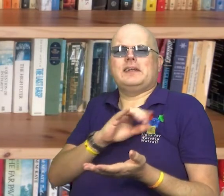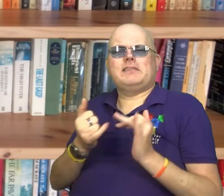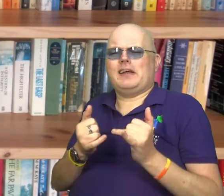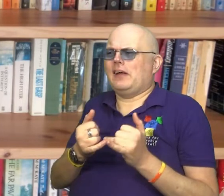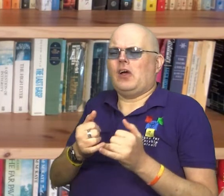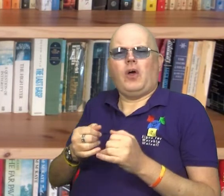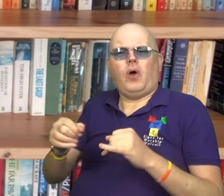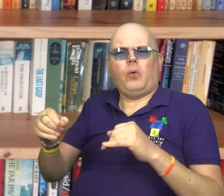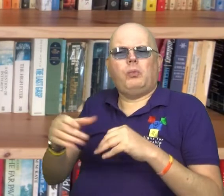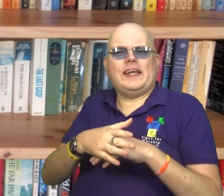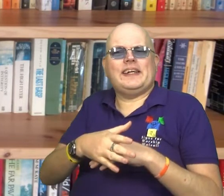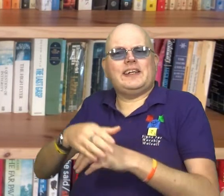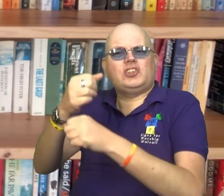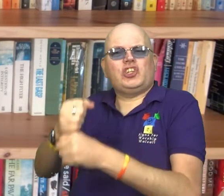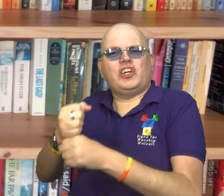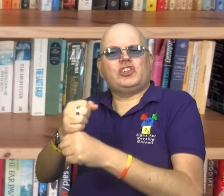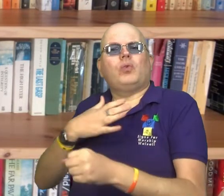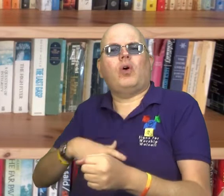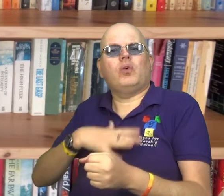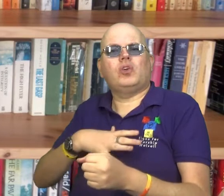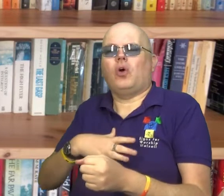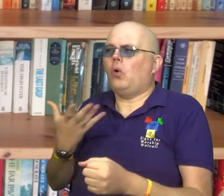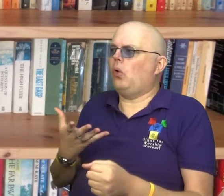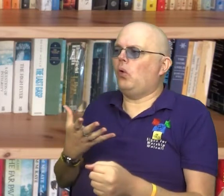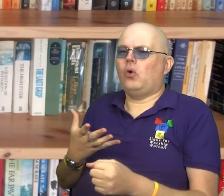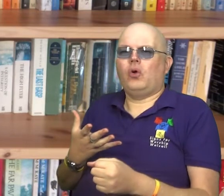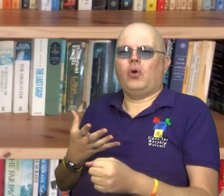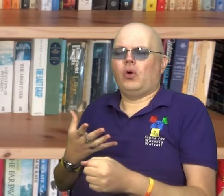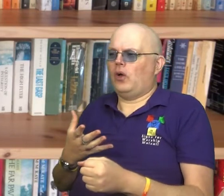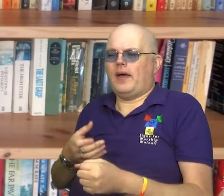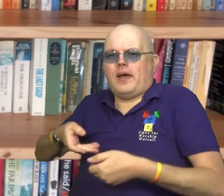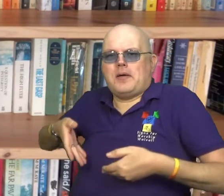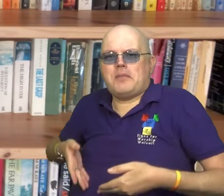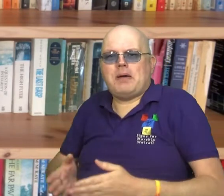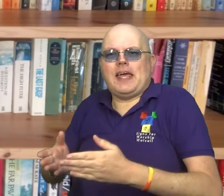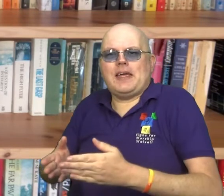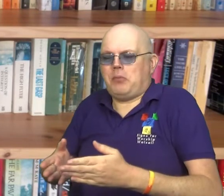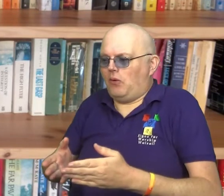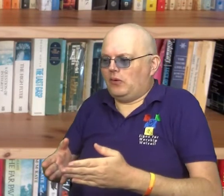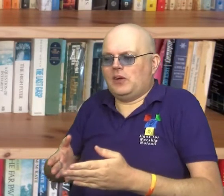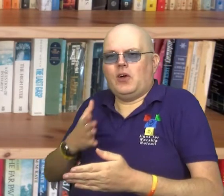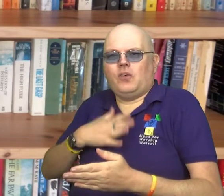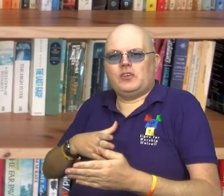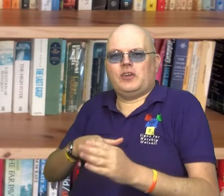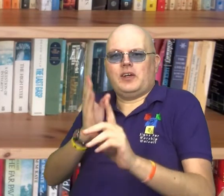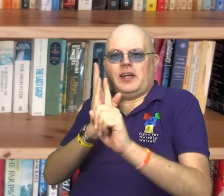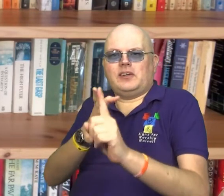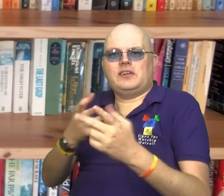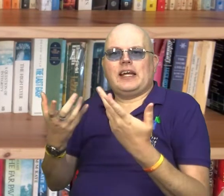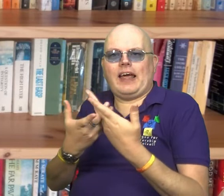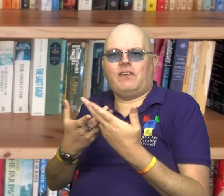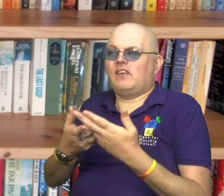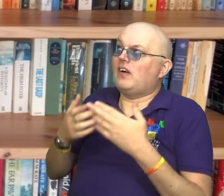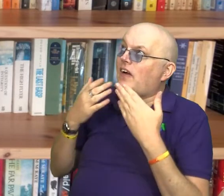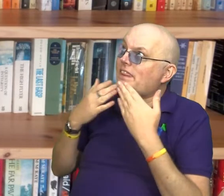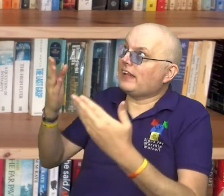wedding in church. Or somehow when a baby is born, people feel the need to acknowledge that in a spiritual way, perhaps a